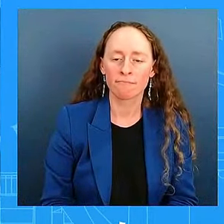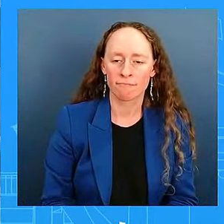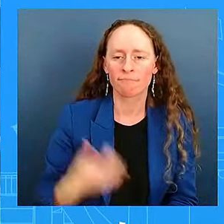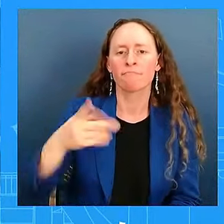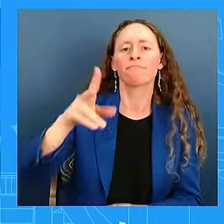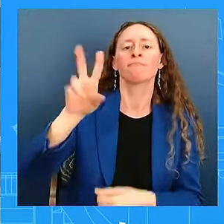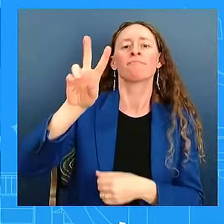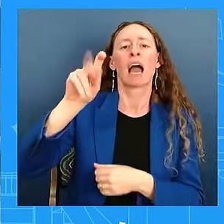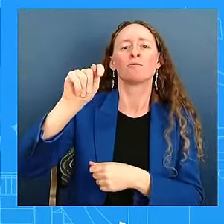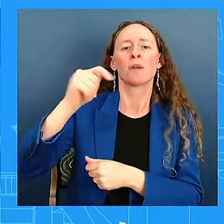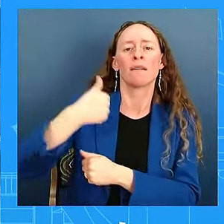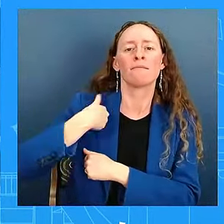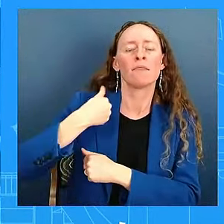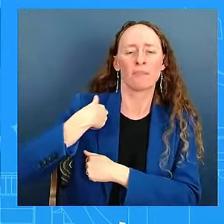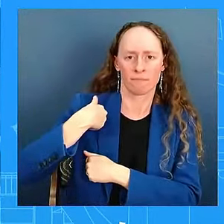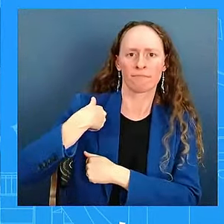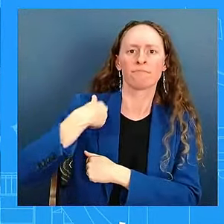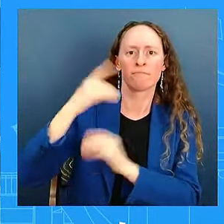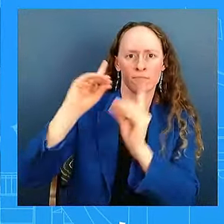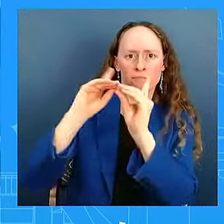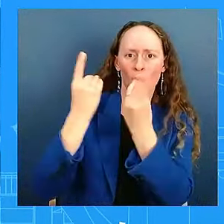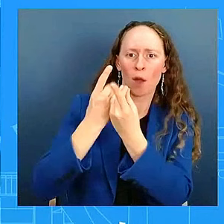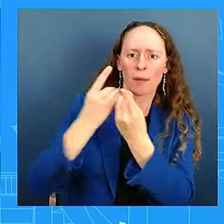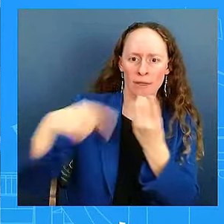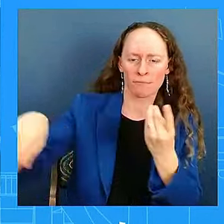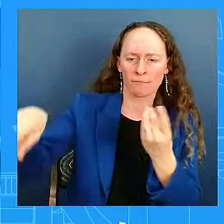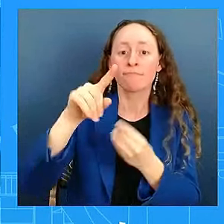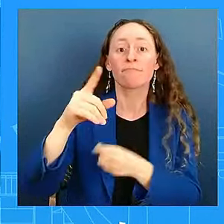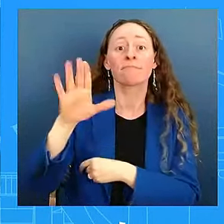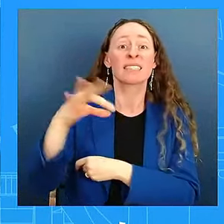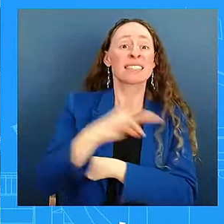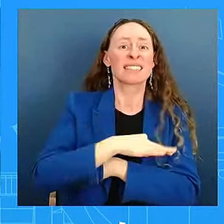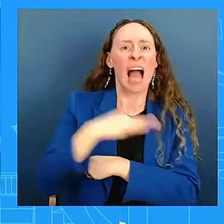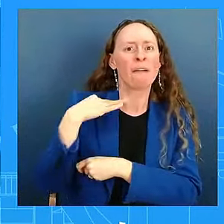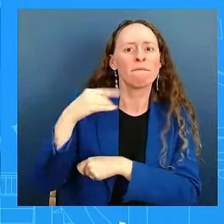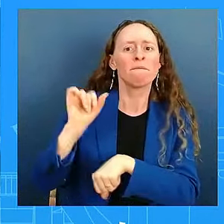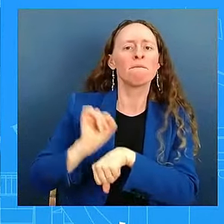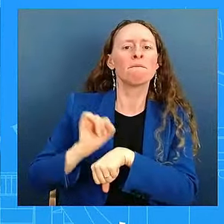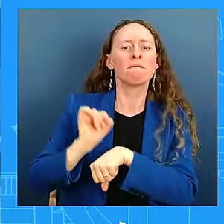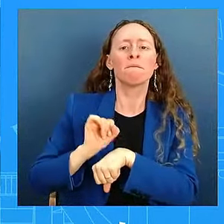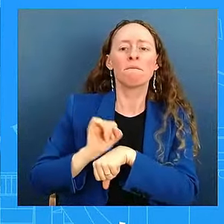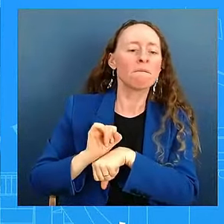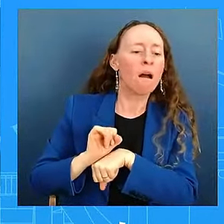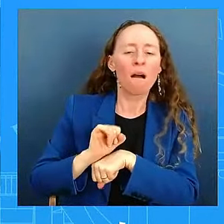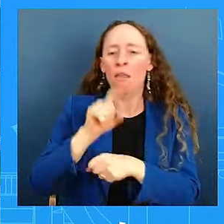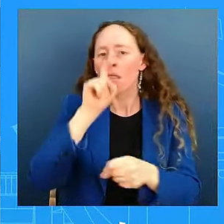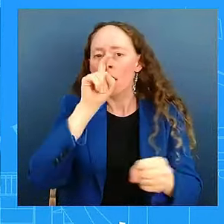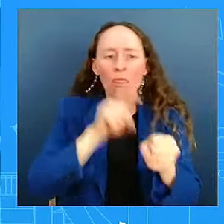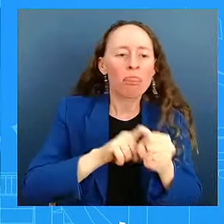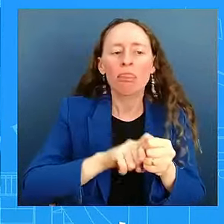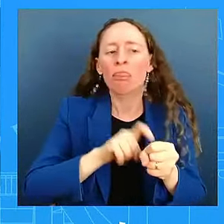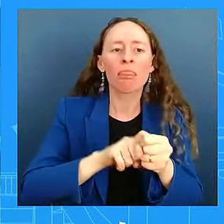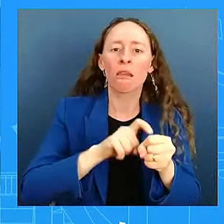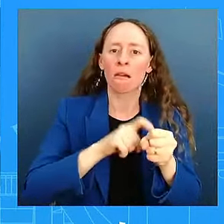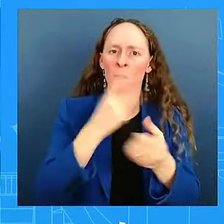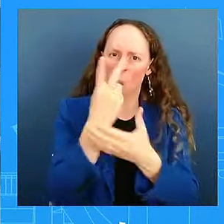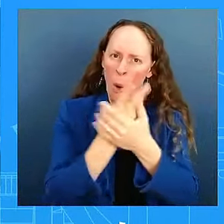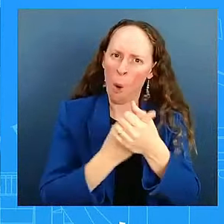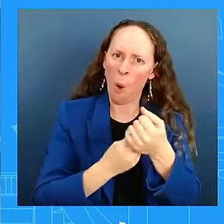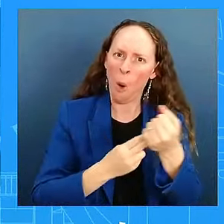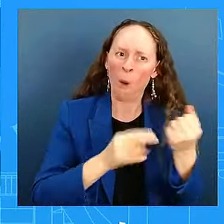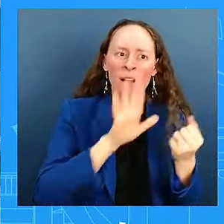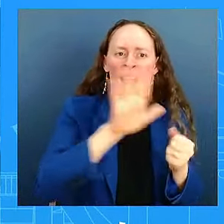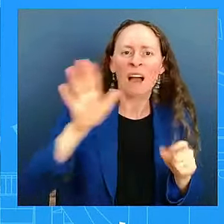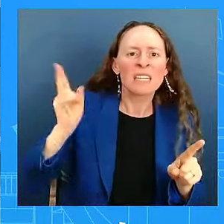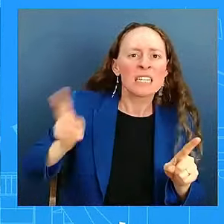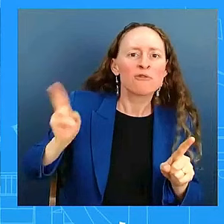JD Nance and Tim Walz, as there's rising interest in them as part of the election. Is that acceptable? There are medical records that were